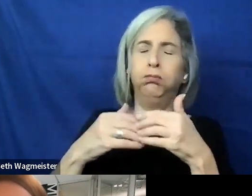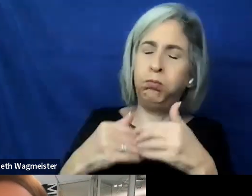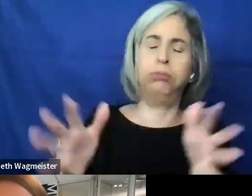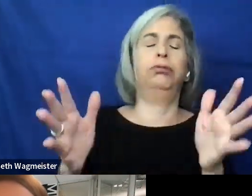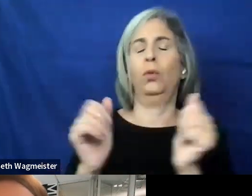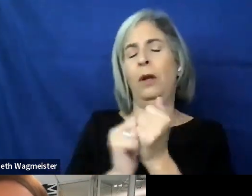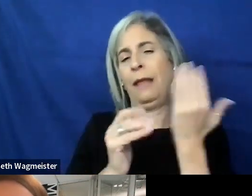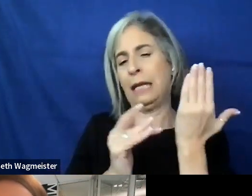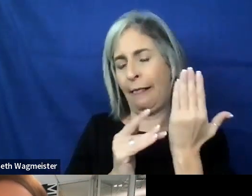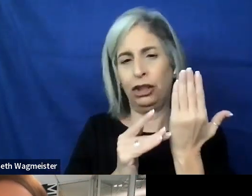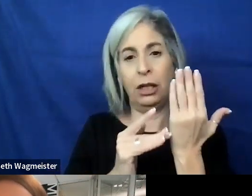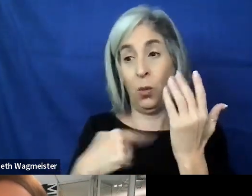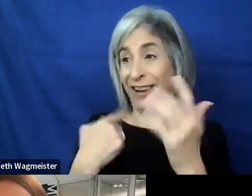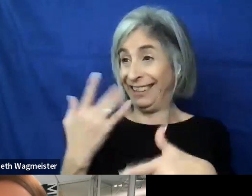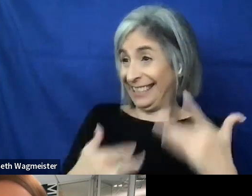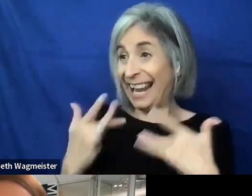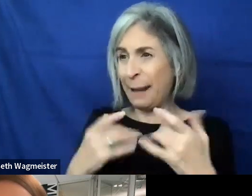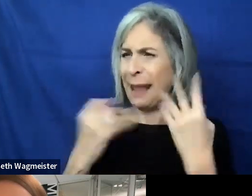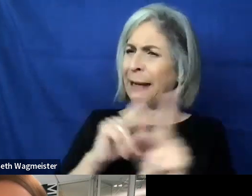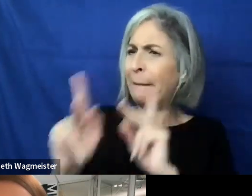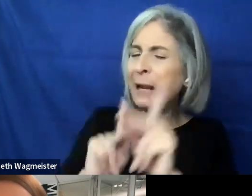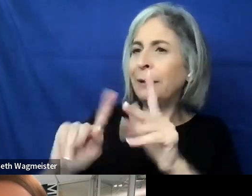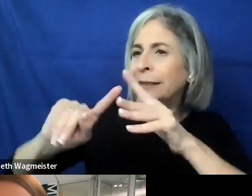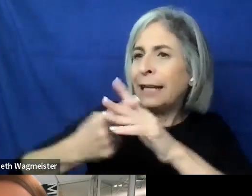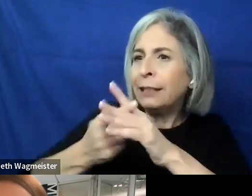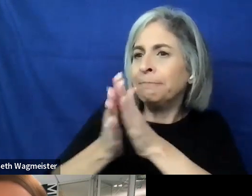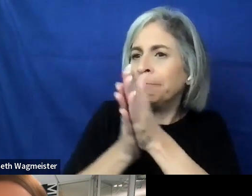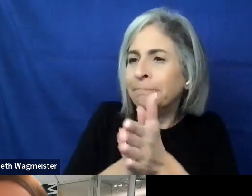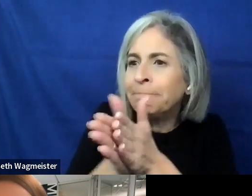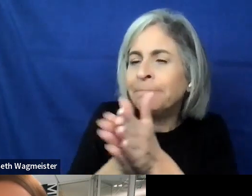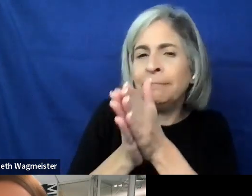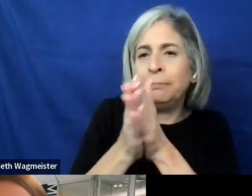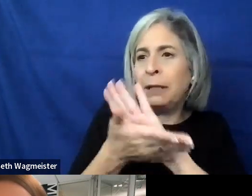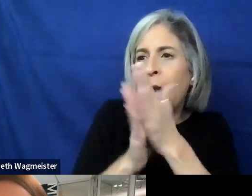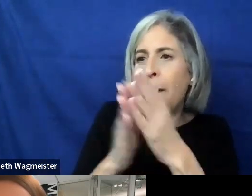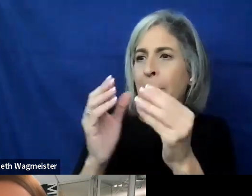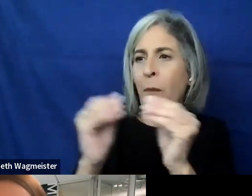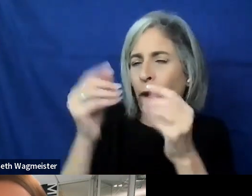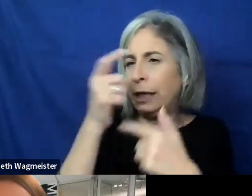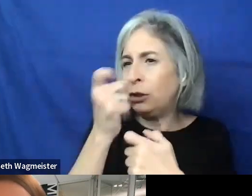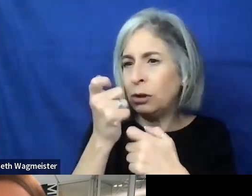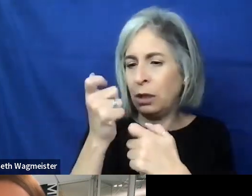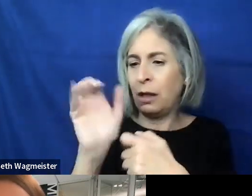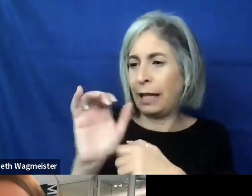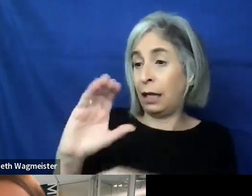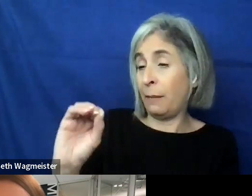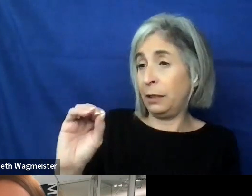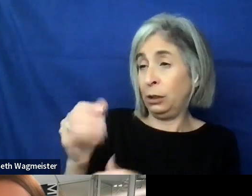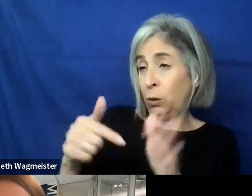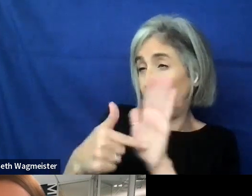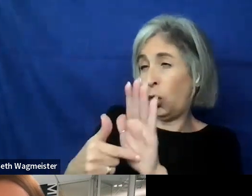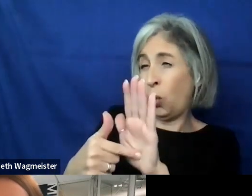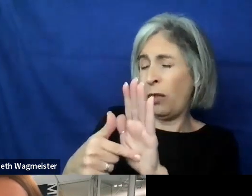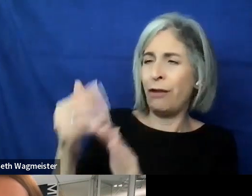technology. And we're excited that there are a lot of people that are starting to be interested in companies that want to show their knowledge and